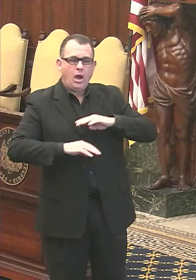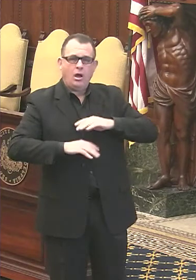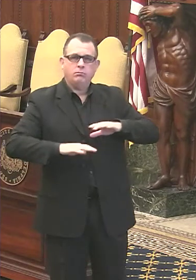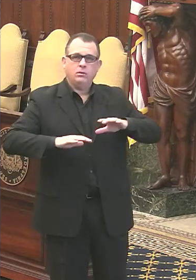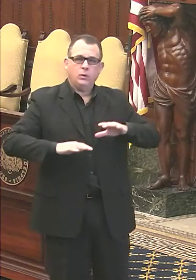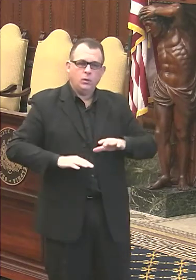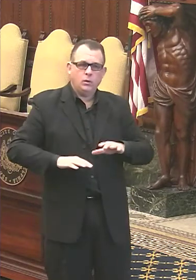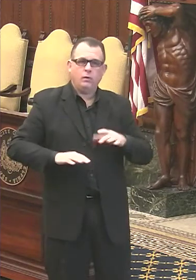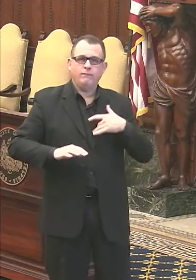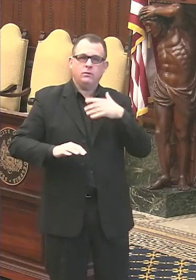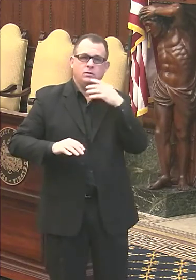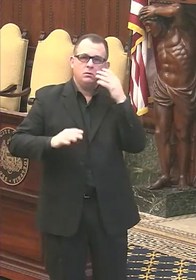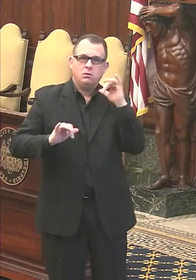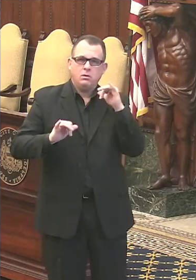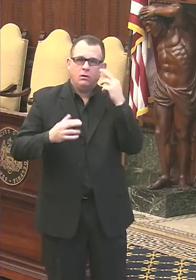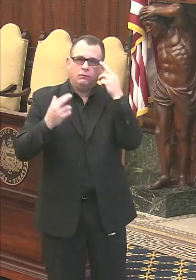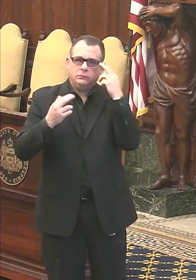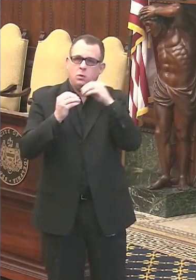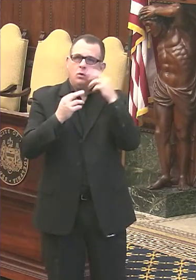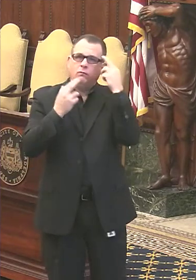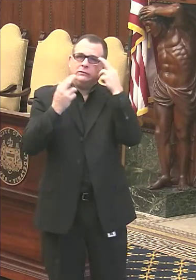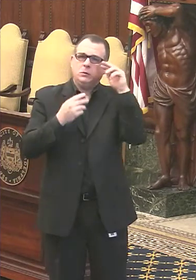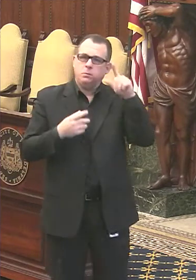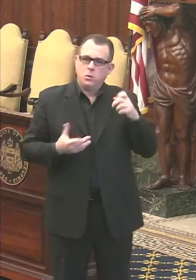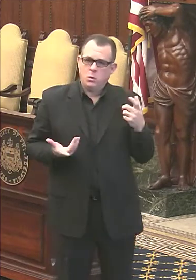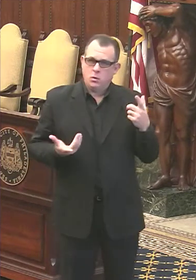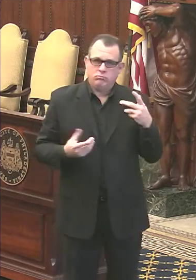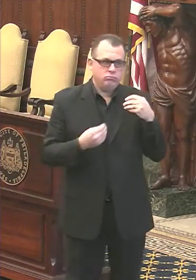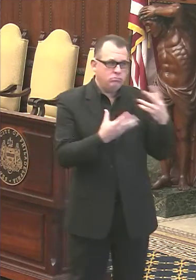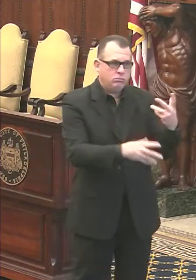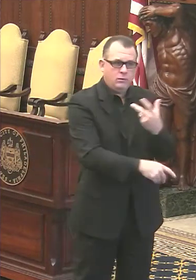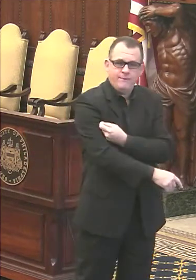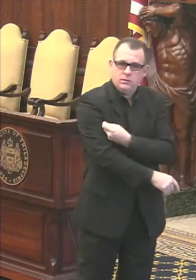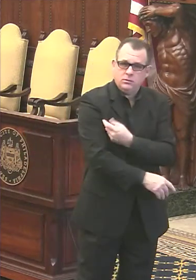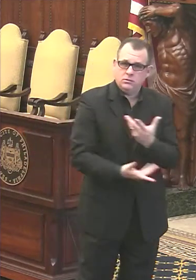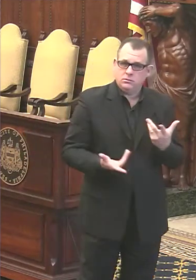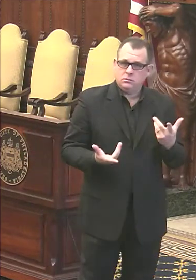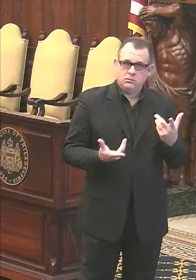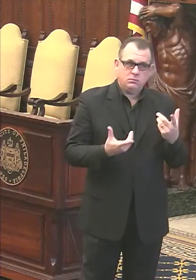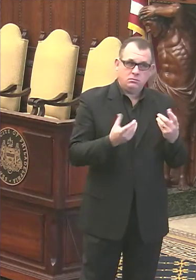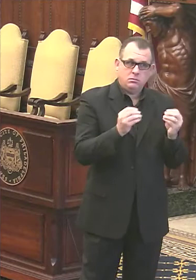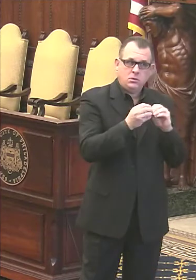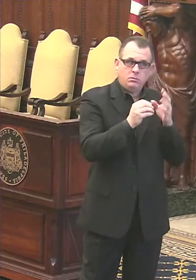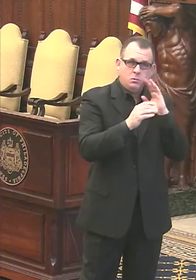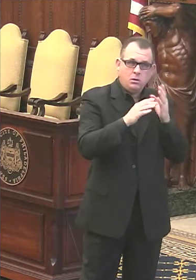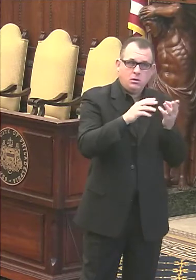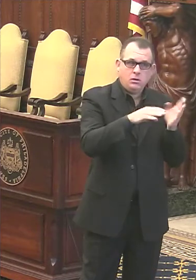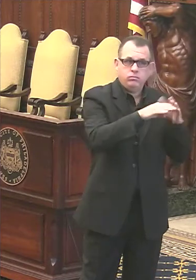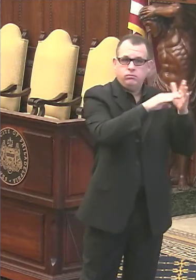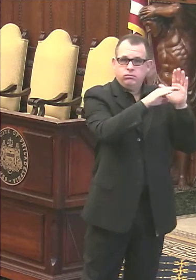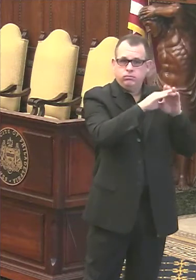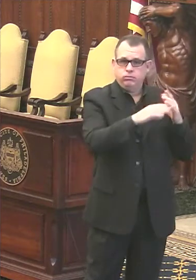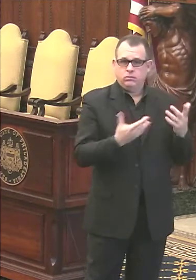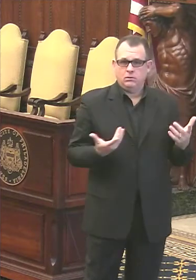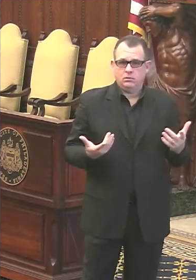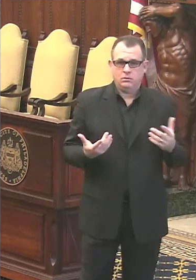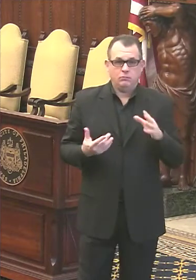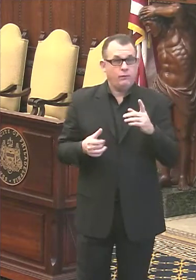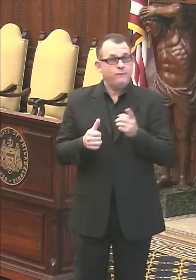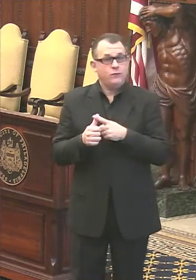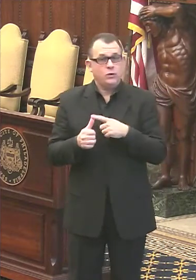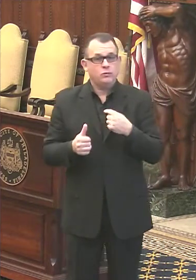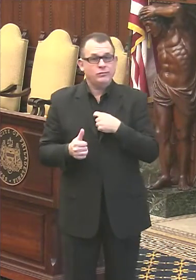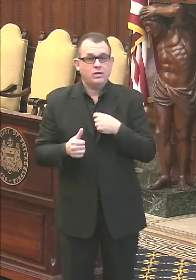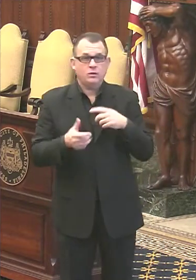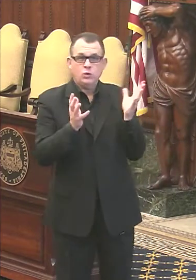you know, kind of push the needle and get that percentage up higher at this point? Yeah. um, so first we are talking to